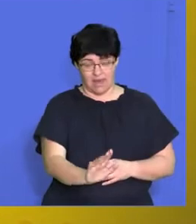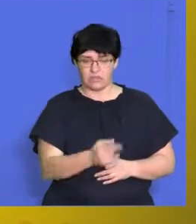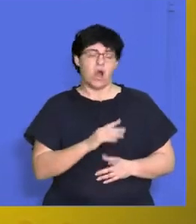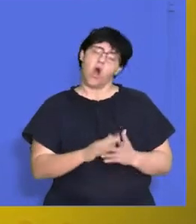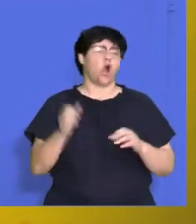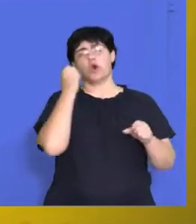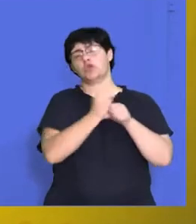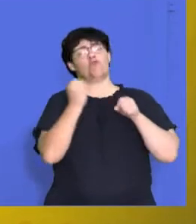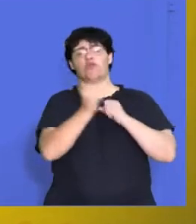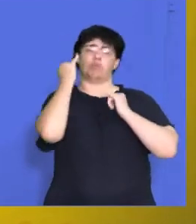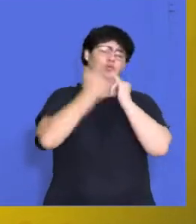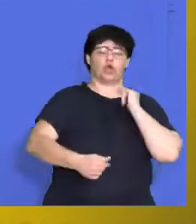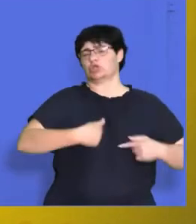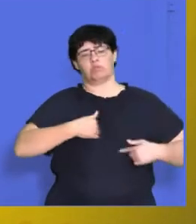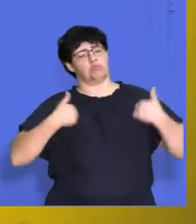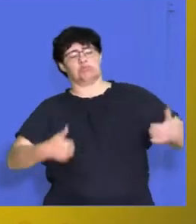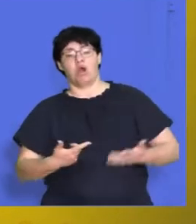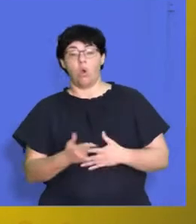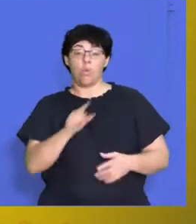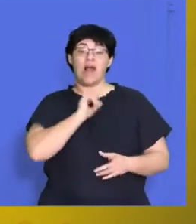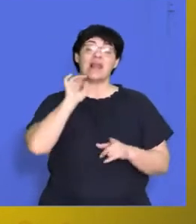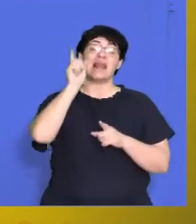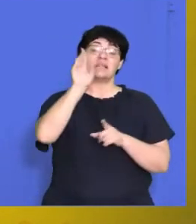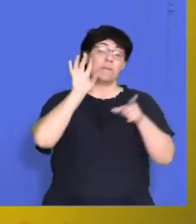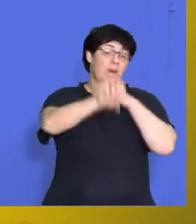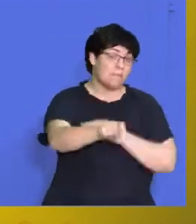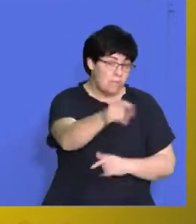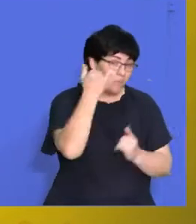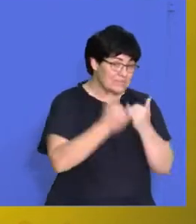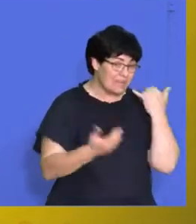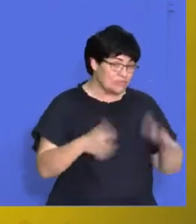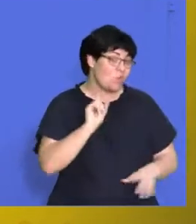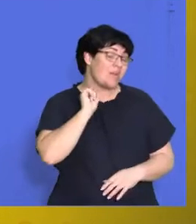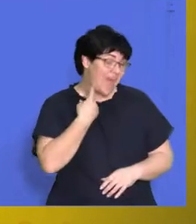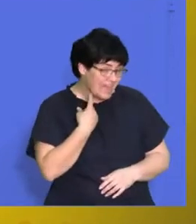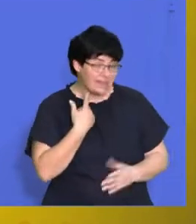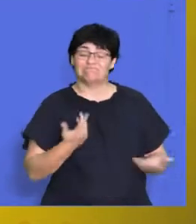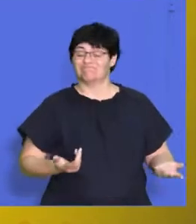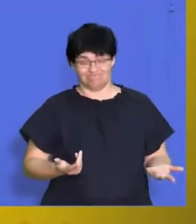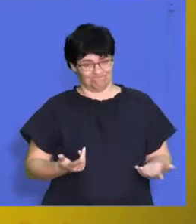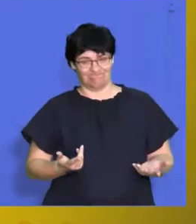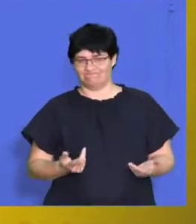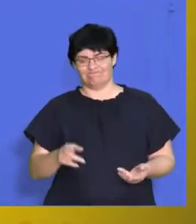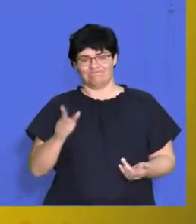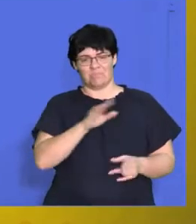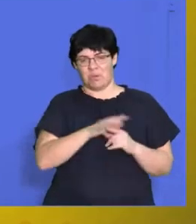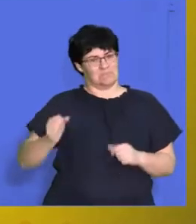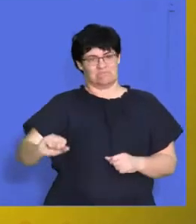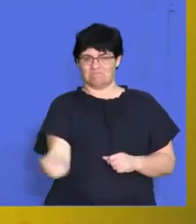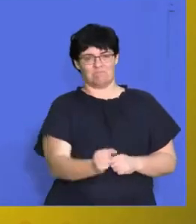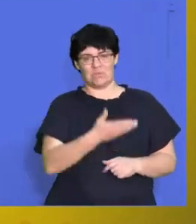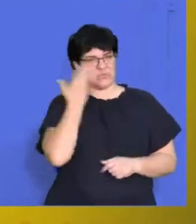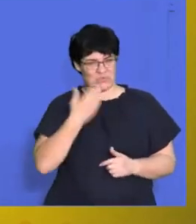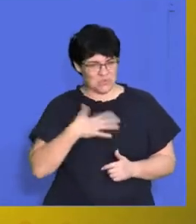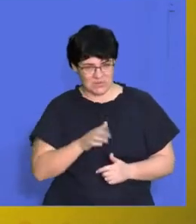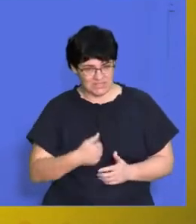that you haven't made any mistakes because if it comes out after the interview that you've lied, they will definitely not want you to work